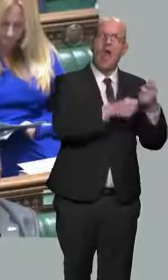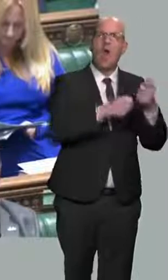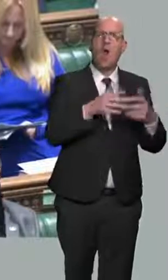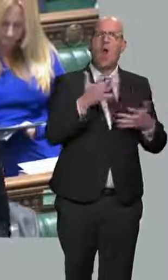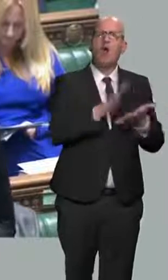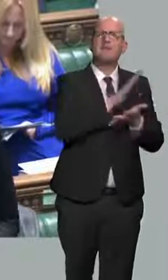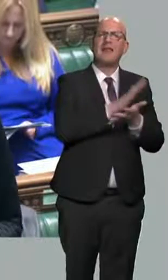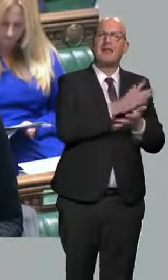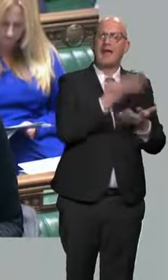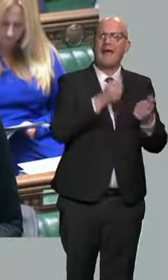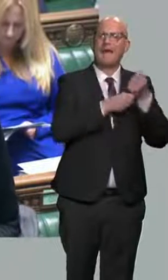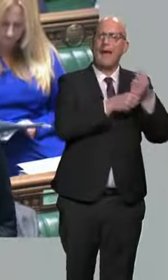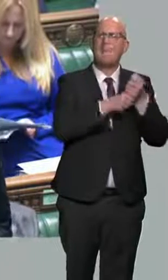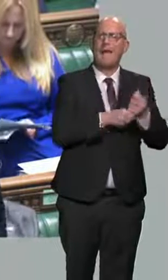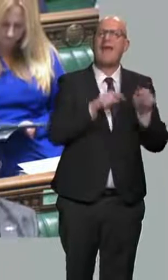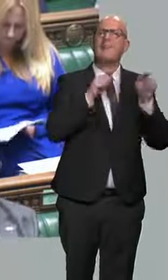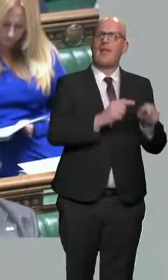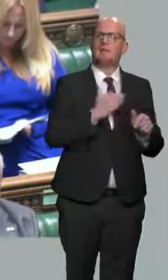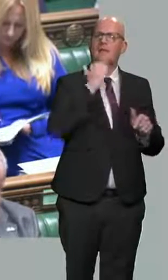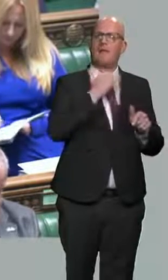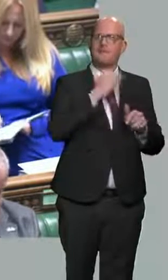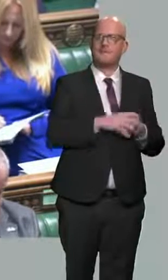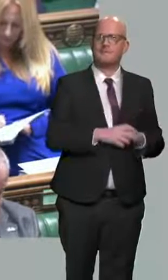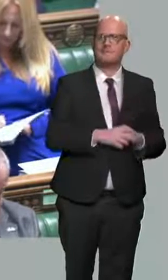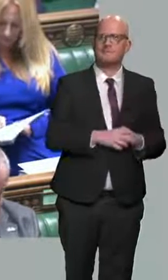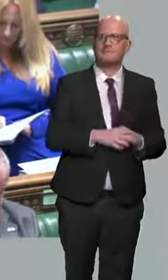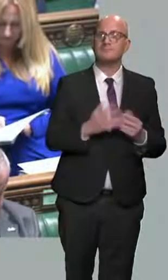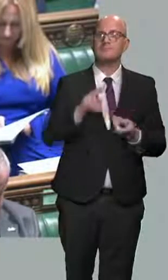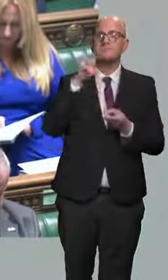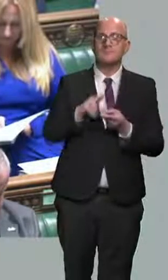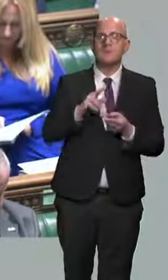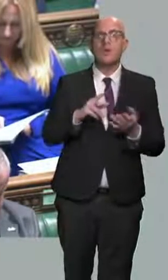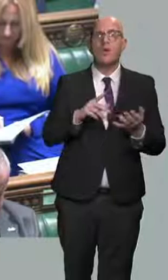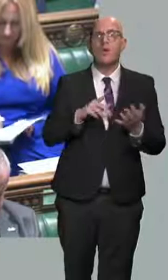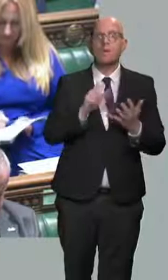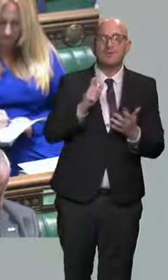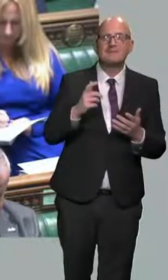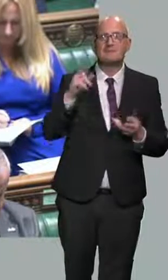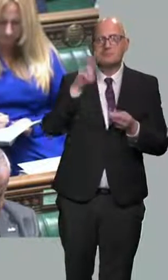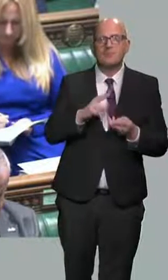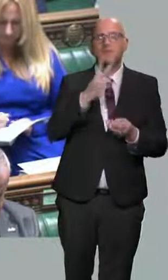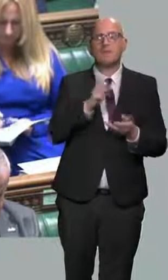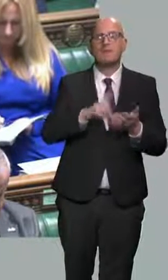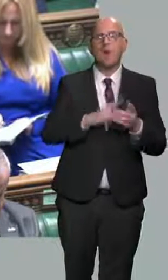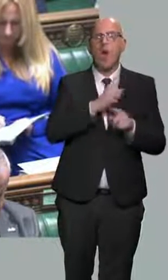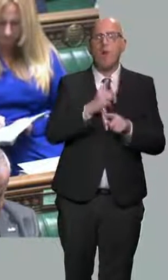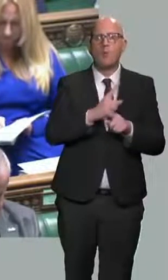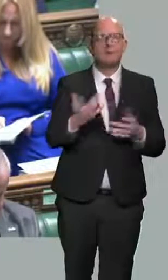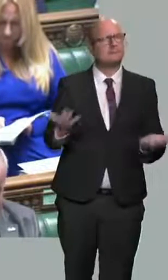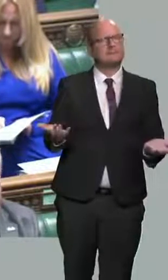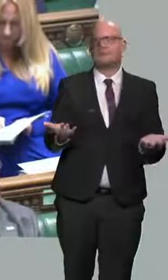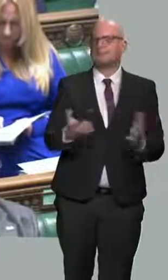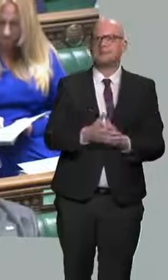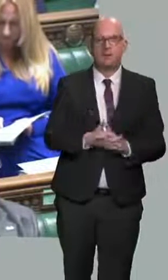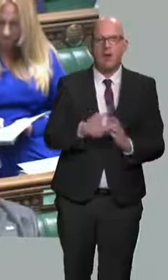Mr Speaker, cutting universal credit by £20 a week at a time when people need it the most. Carly, a single mum,